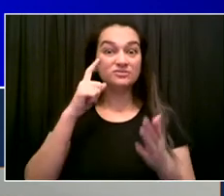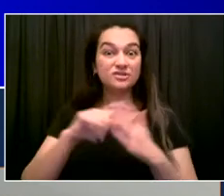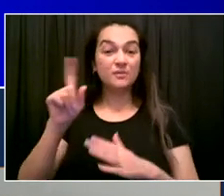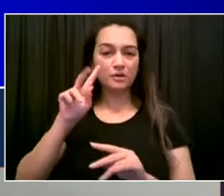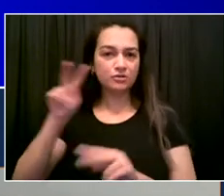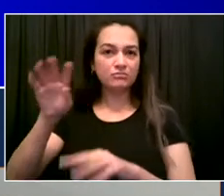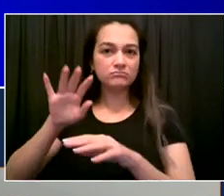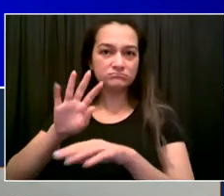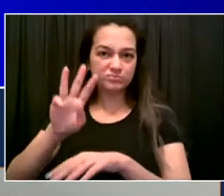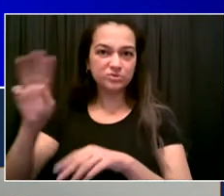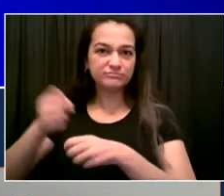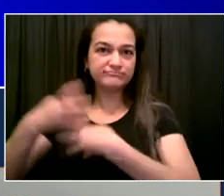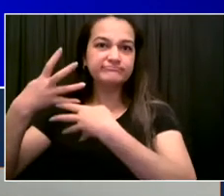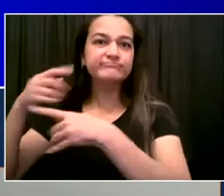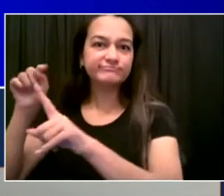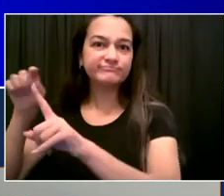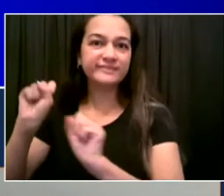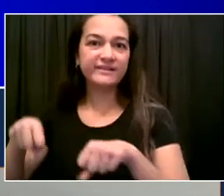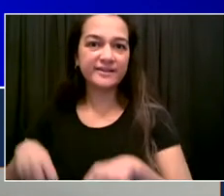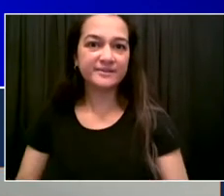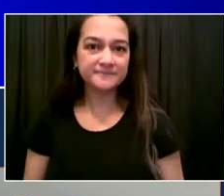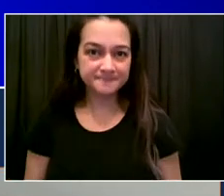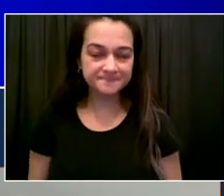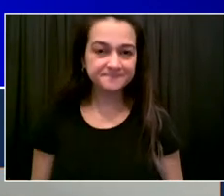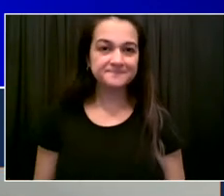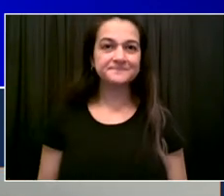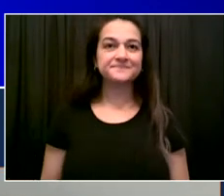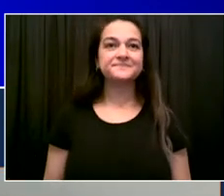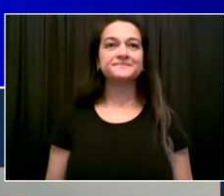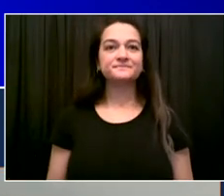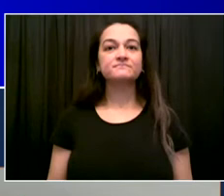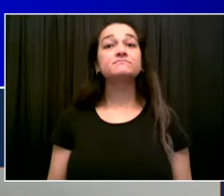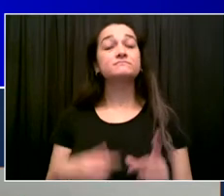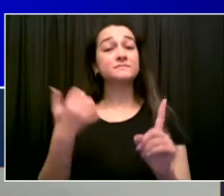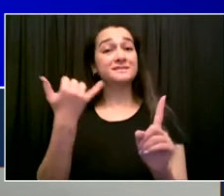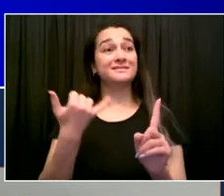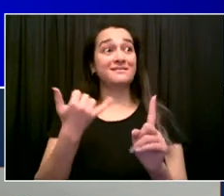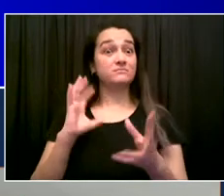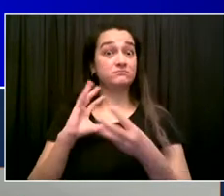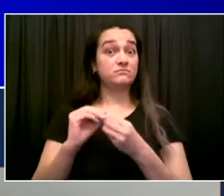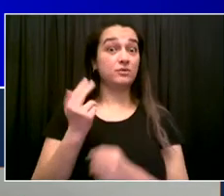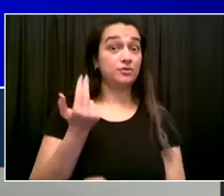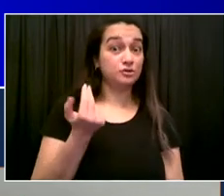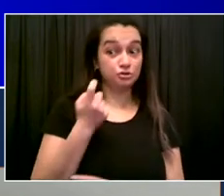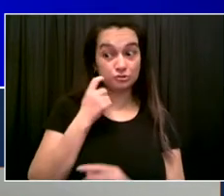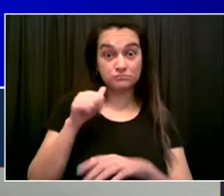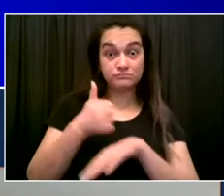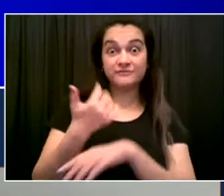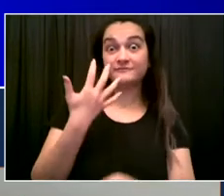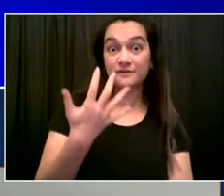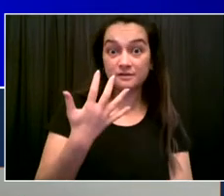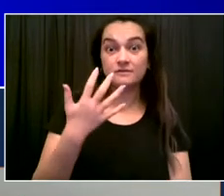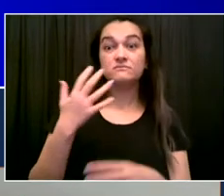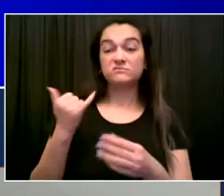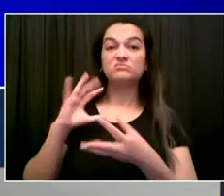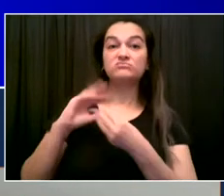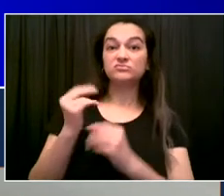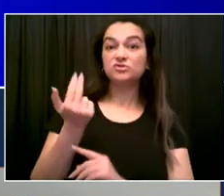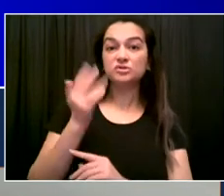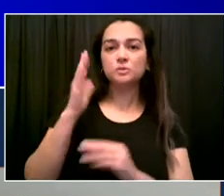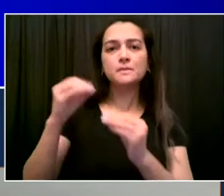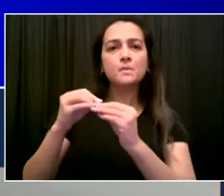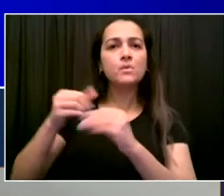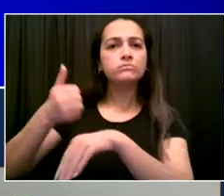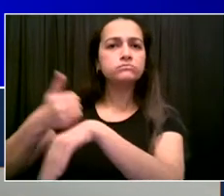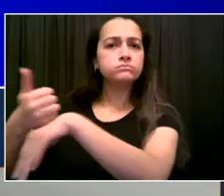IDNYC, has not had one so far or wants to renew one, you can go to nyc.gov slash IDNYC